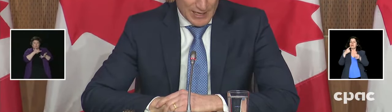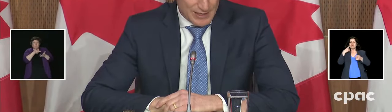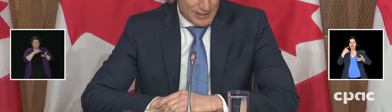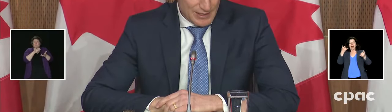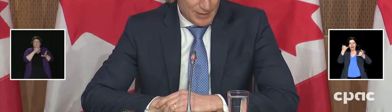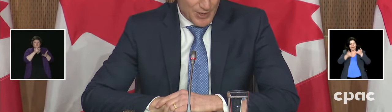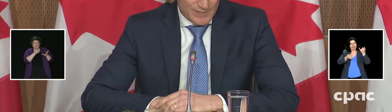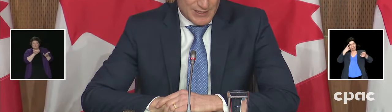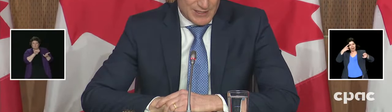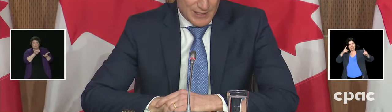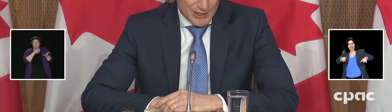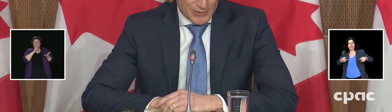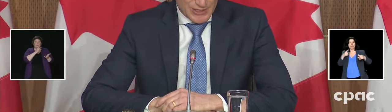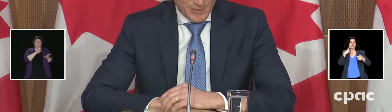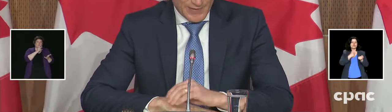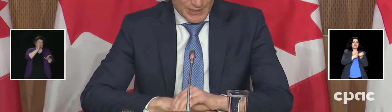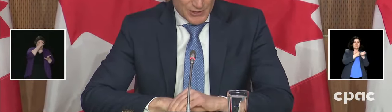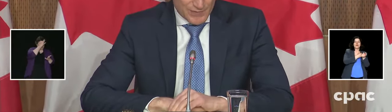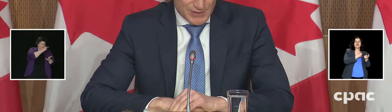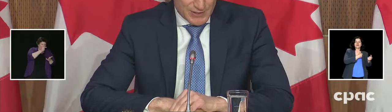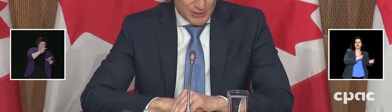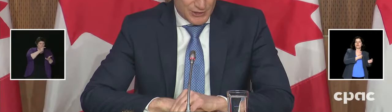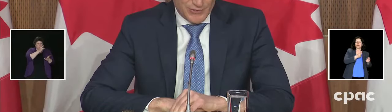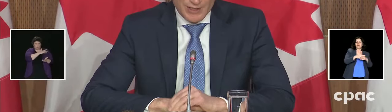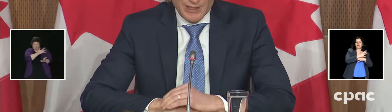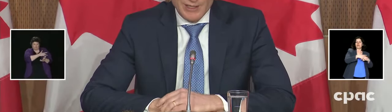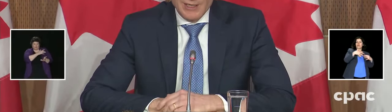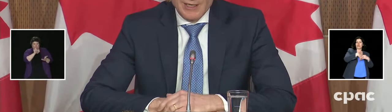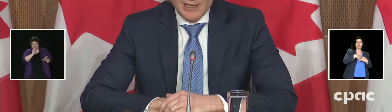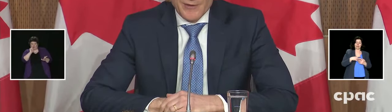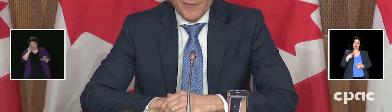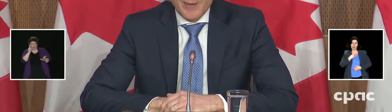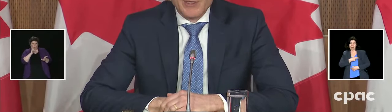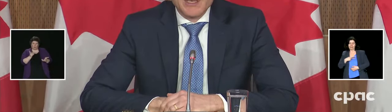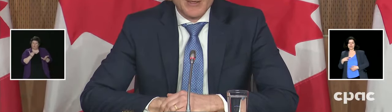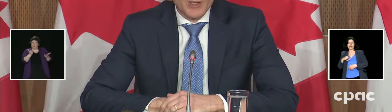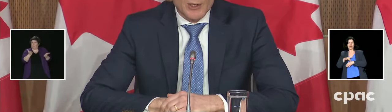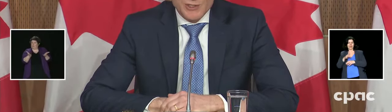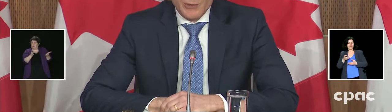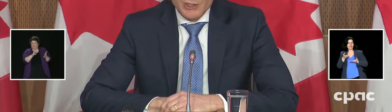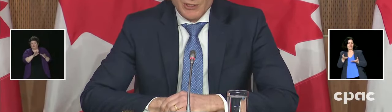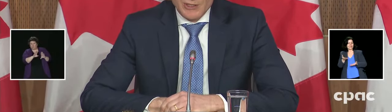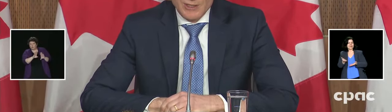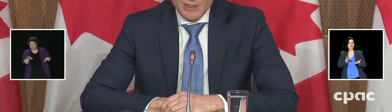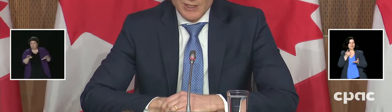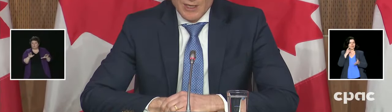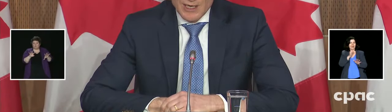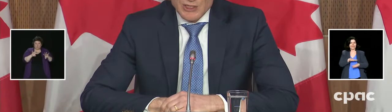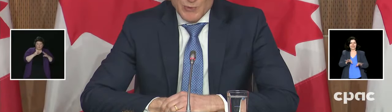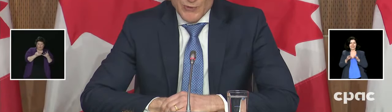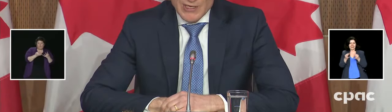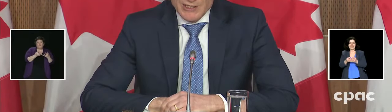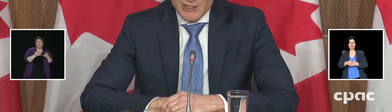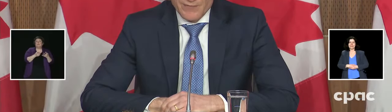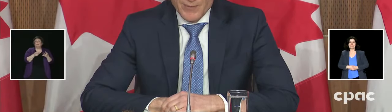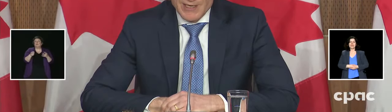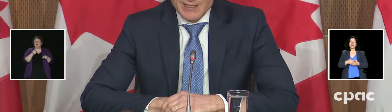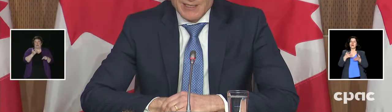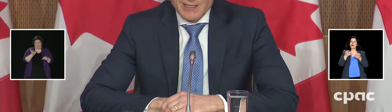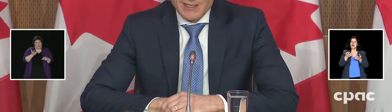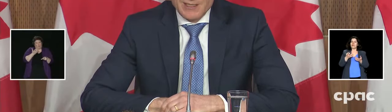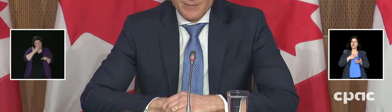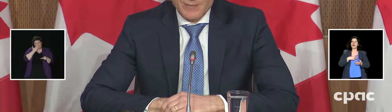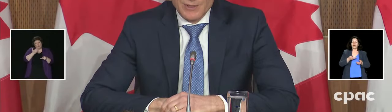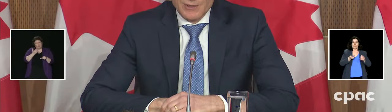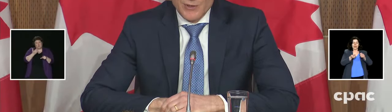the Government of Canada, provinces, and territories to provide services to children and their families, and they will also ensure a smooth transition from